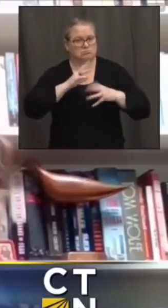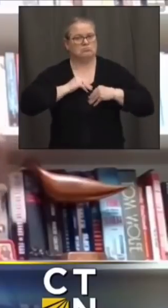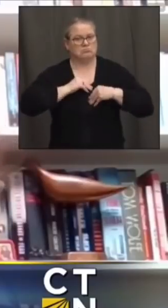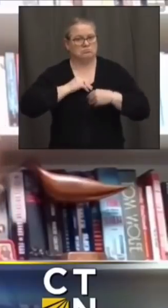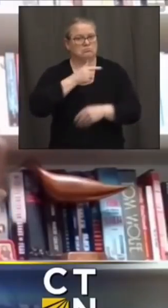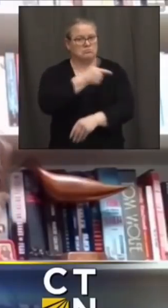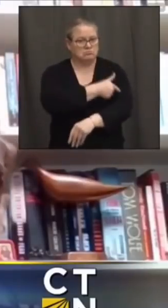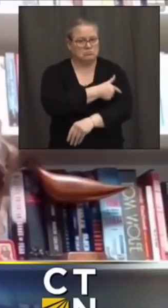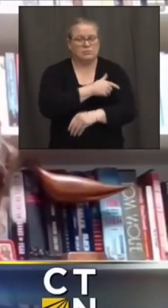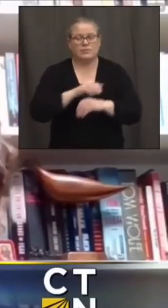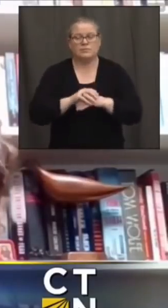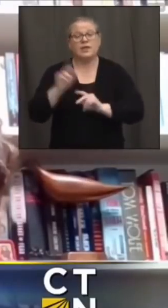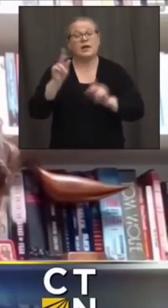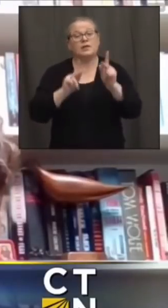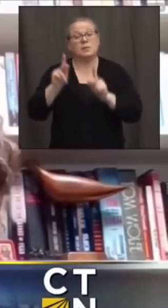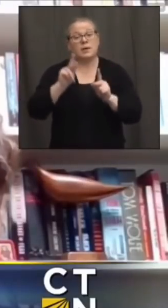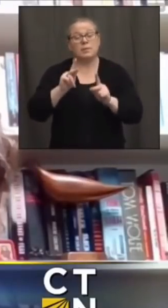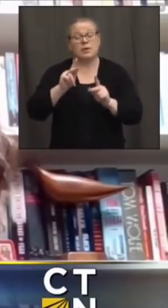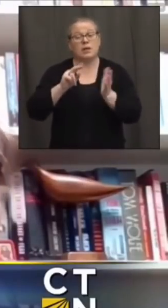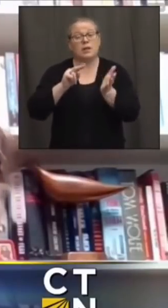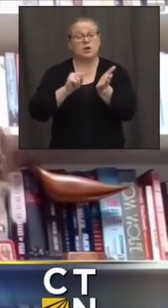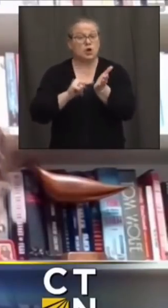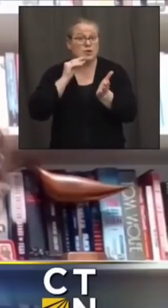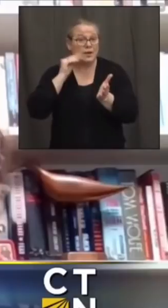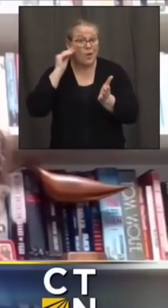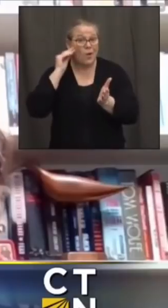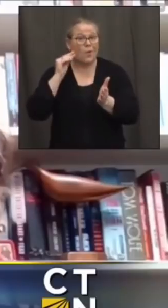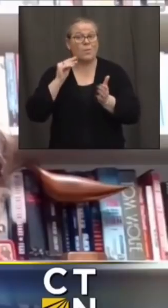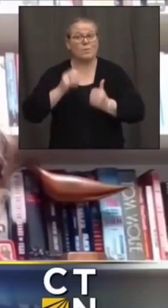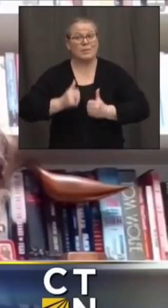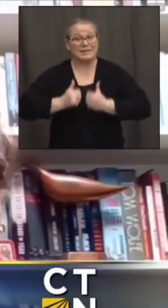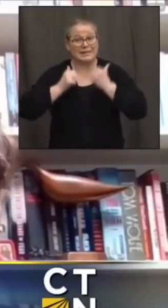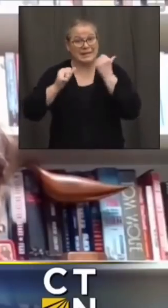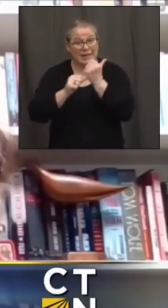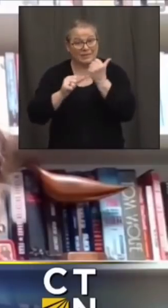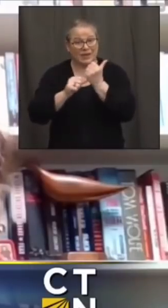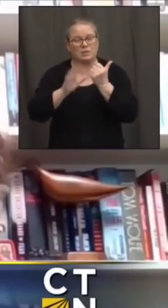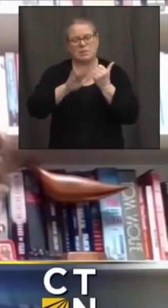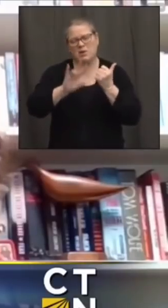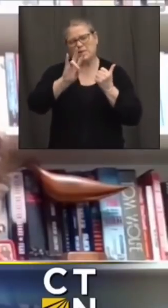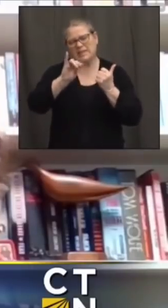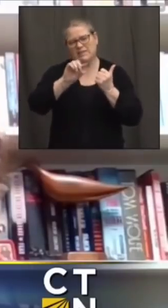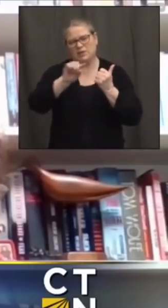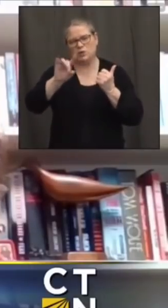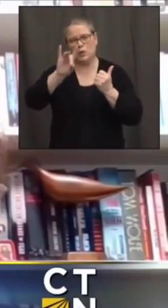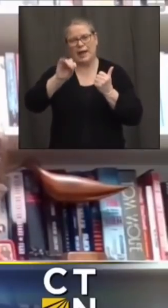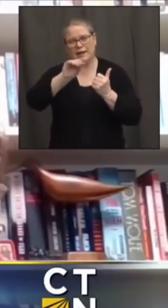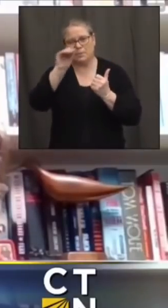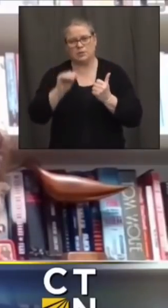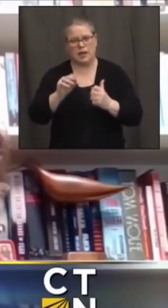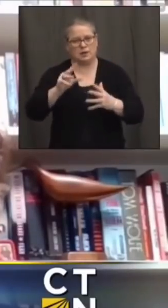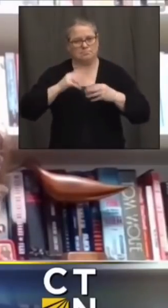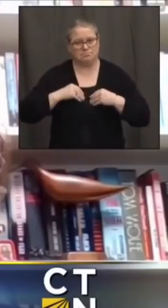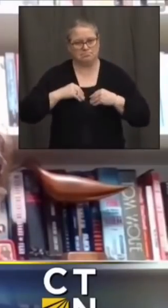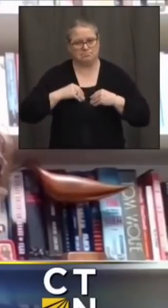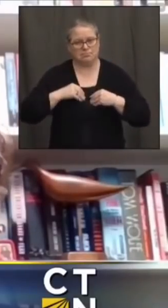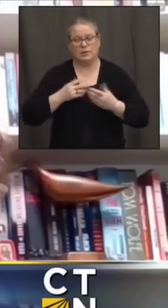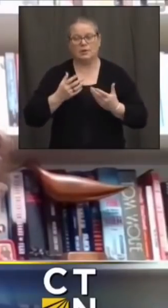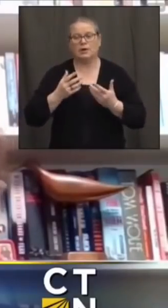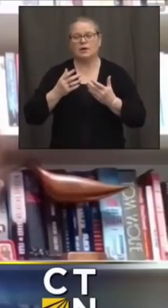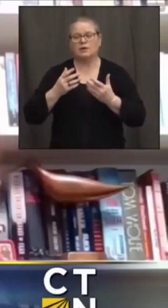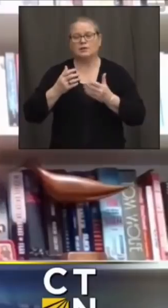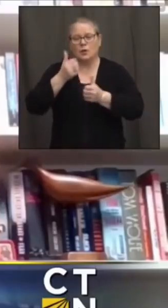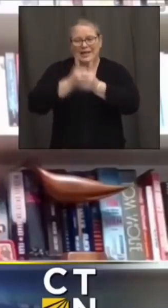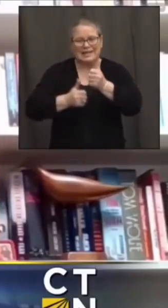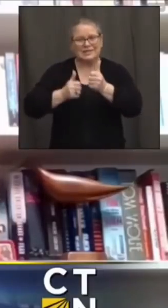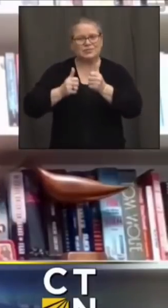closer to 70 to 80 percent so we anticipate that the uptake is going to differ by population as i think josh or the governor mentioned